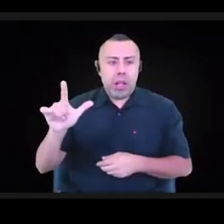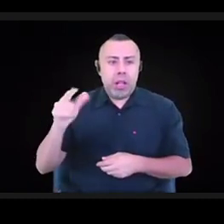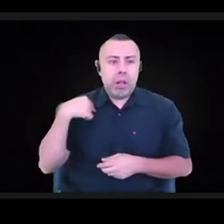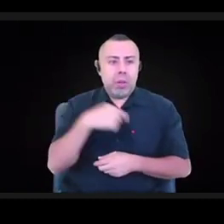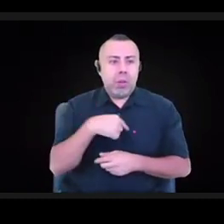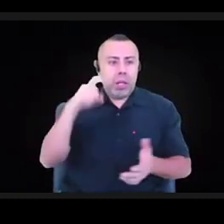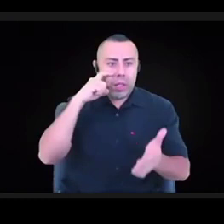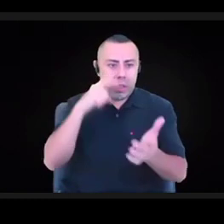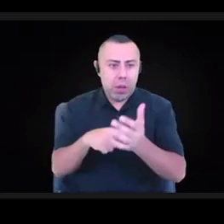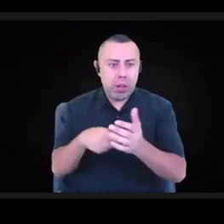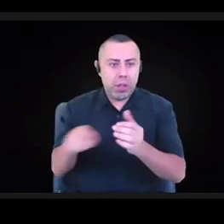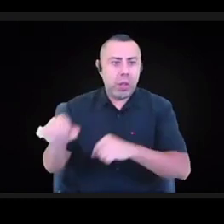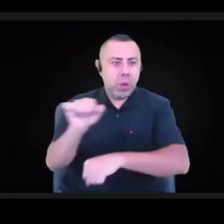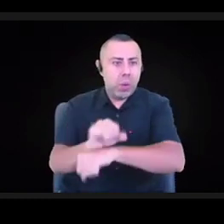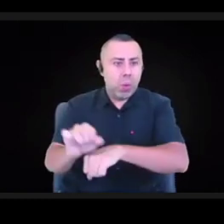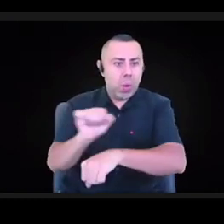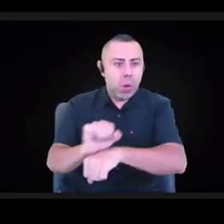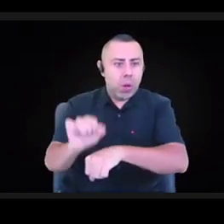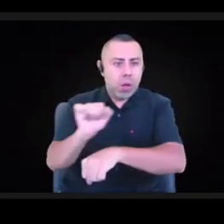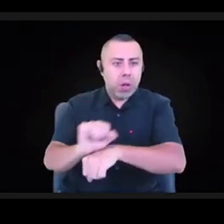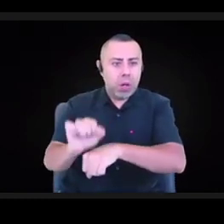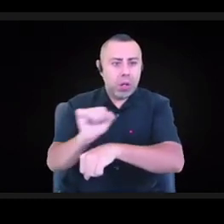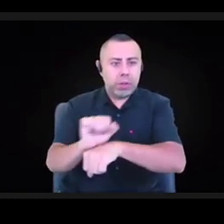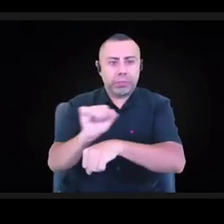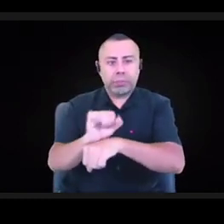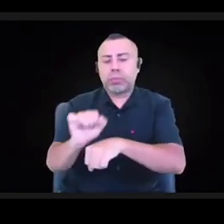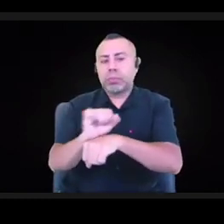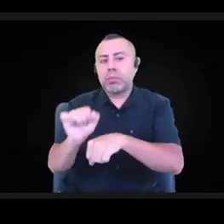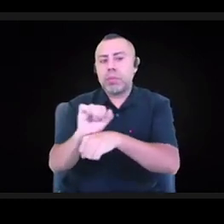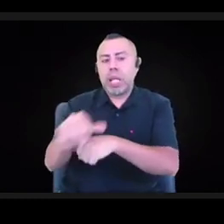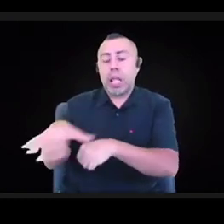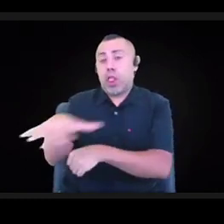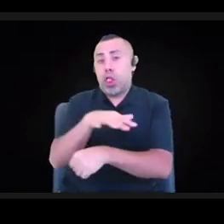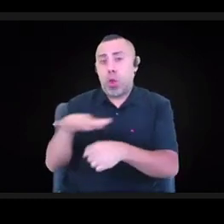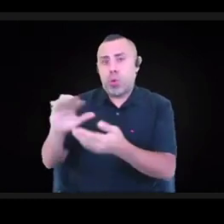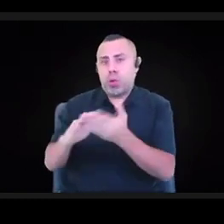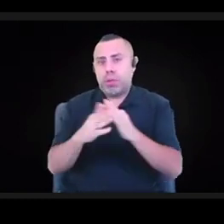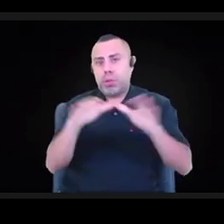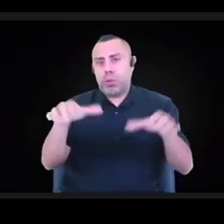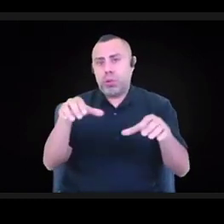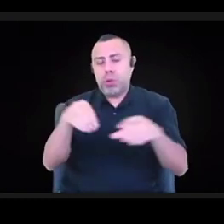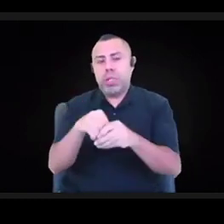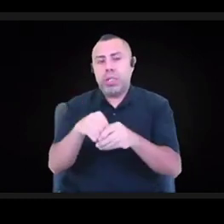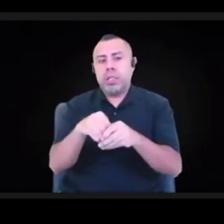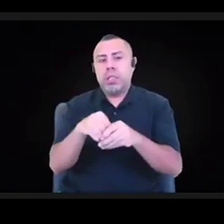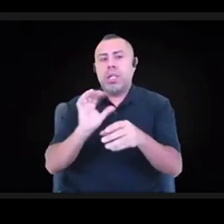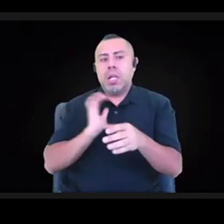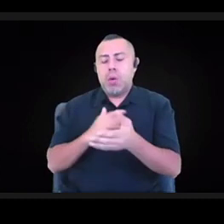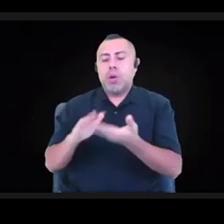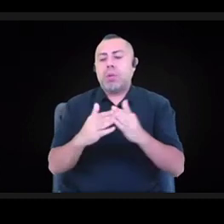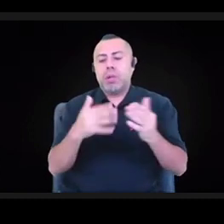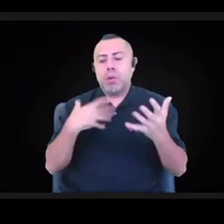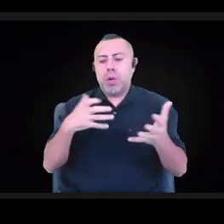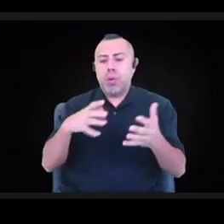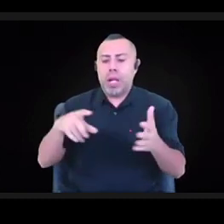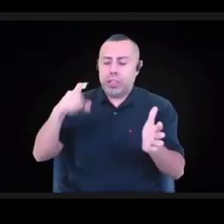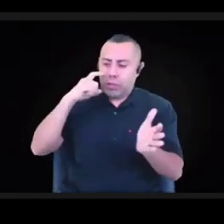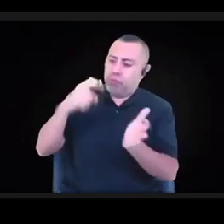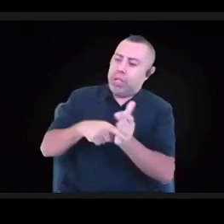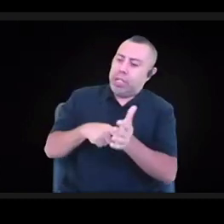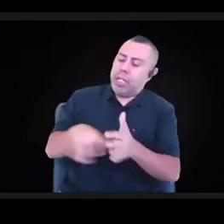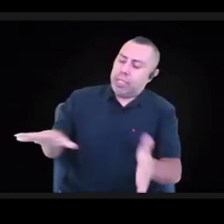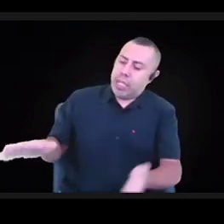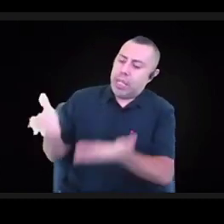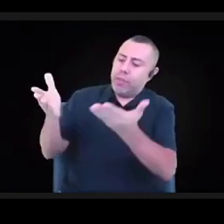local artists, local cultural workers were doing in community, and we wanted to lift that up. We also recognized there was this unanticipated